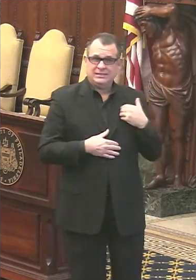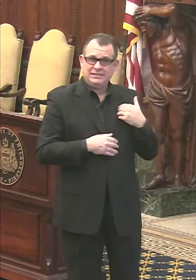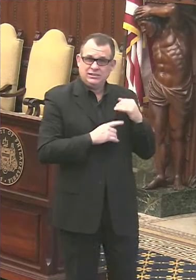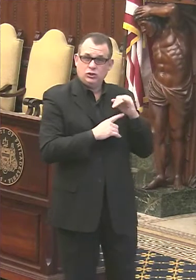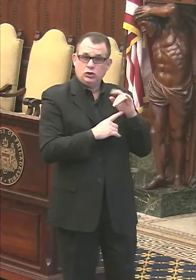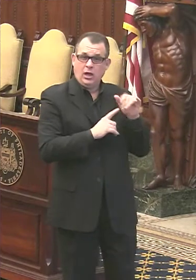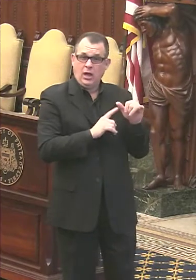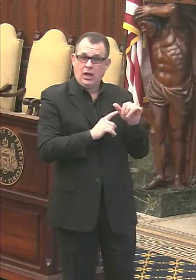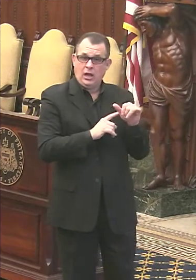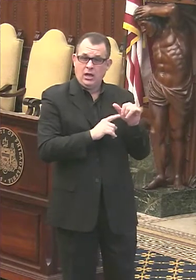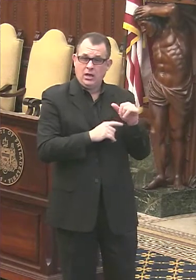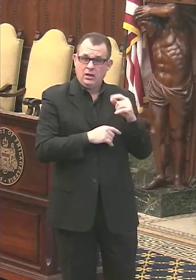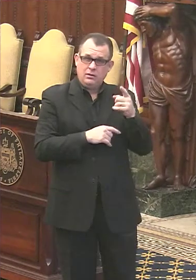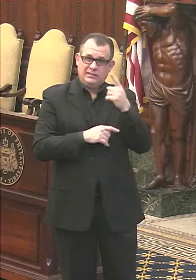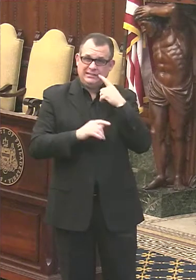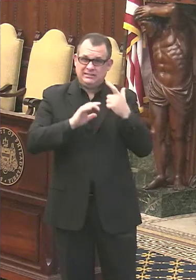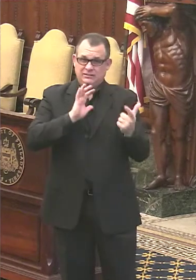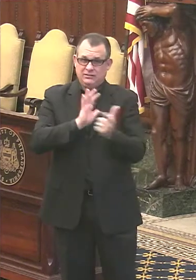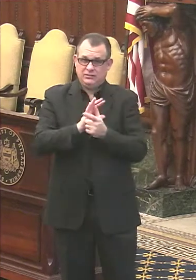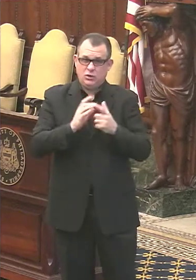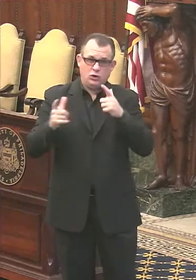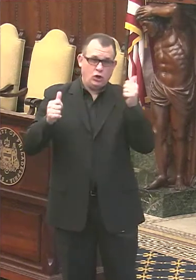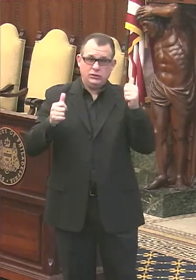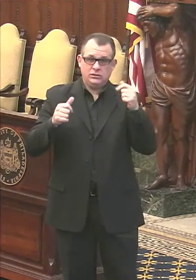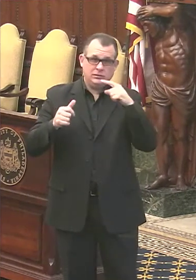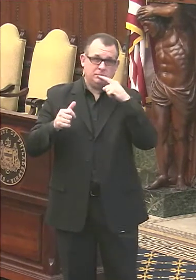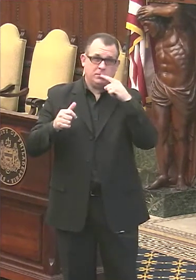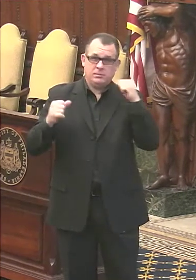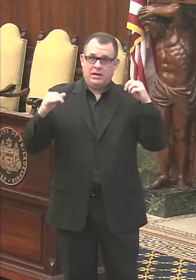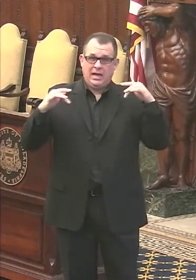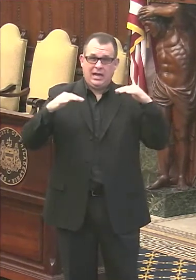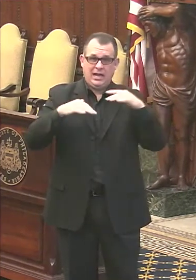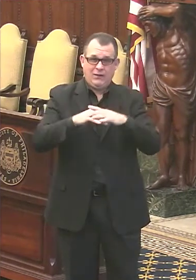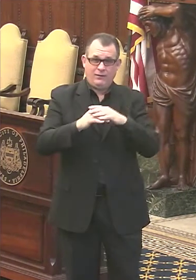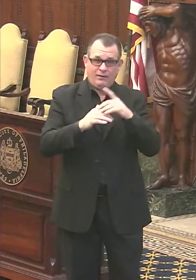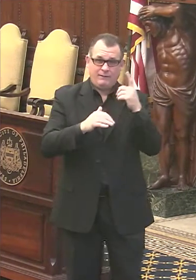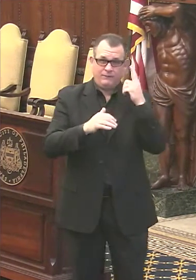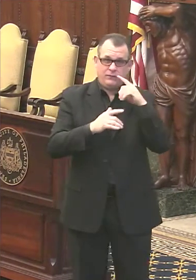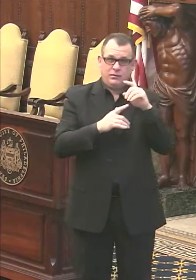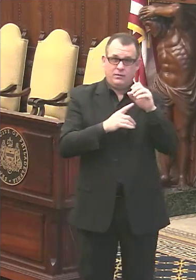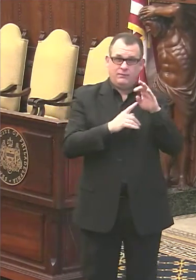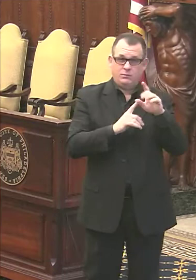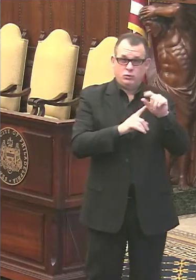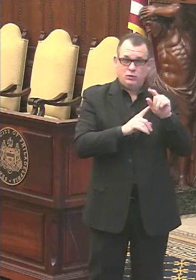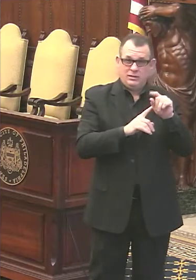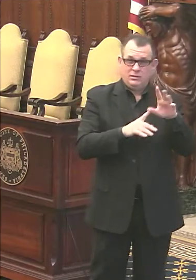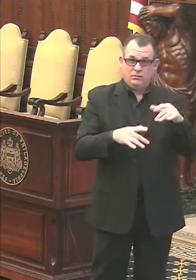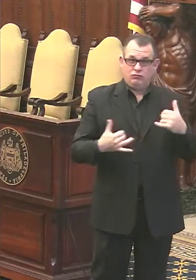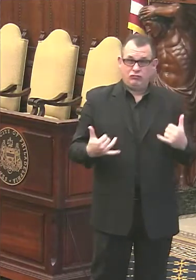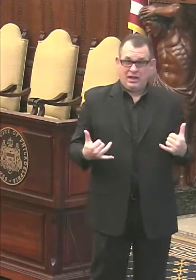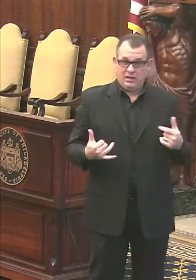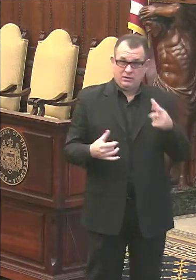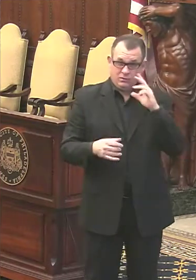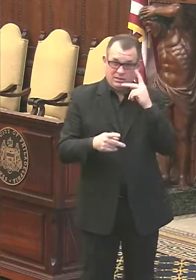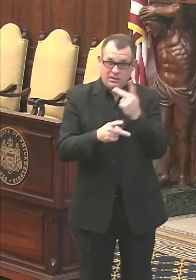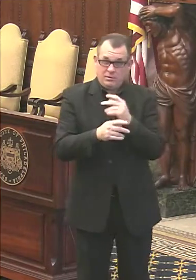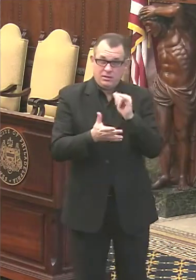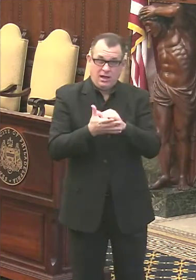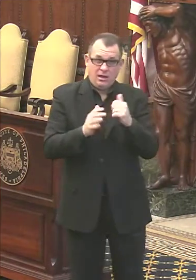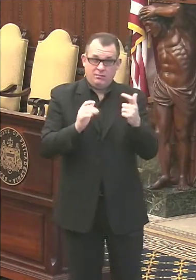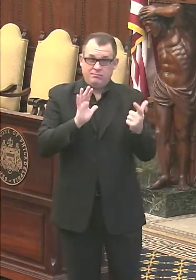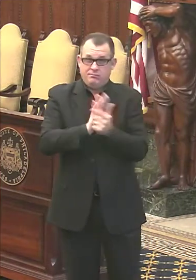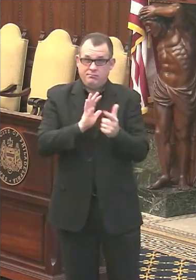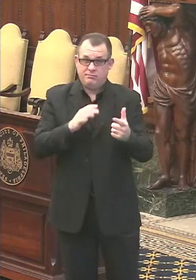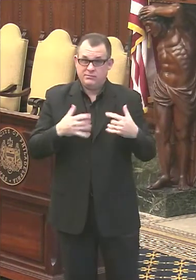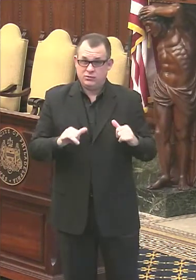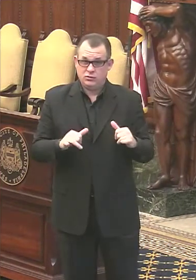ban on large public gatherings until February 28th. As of right now, are you willing to keep that ban until February 28th? Are